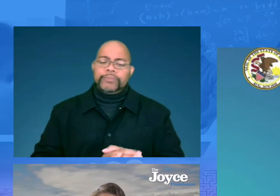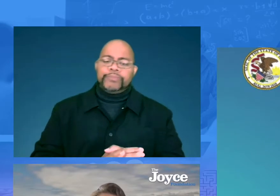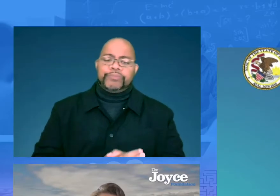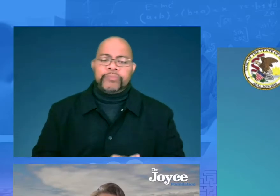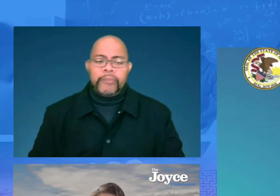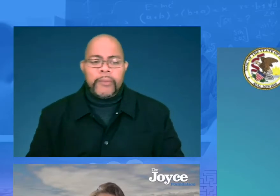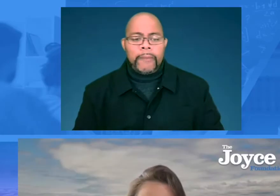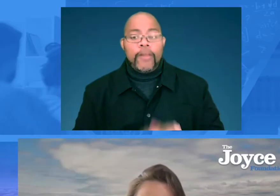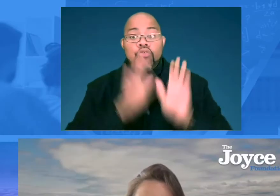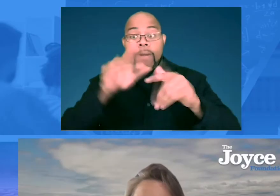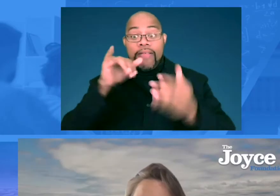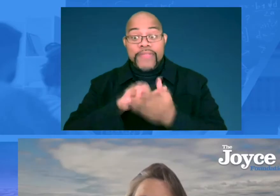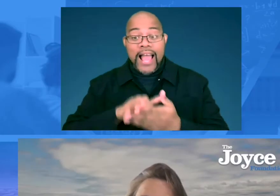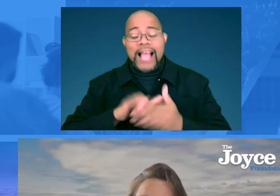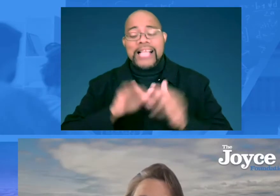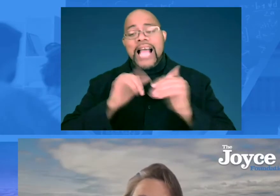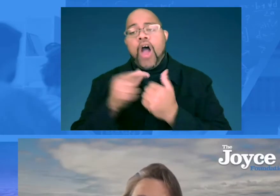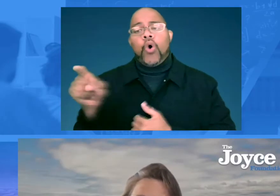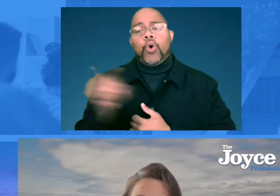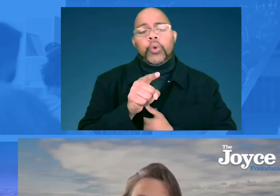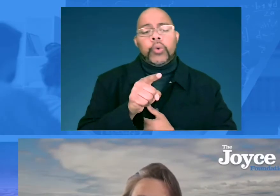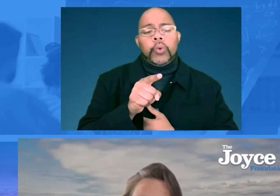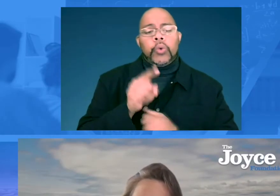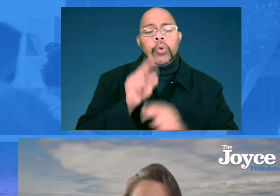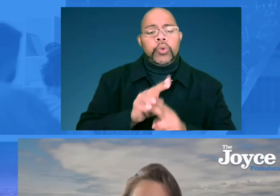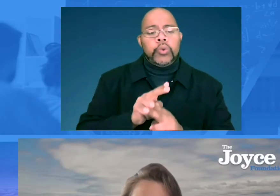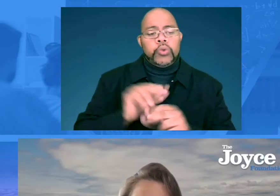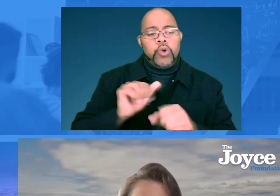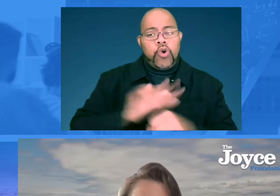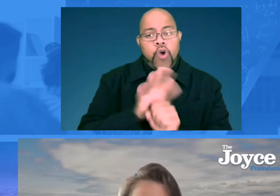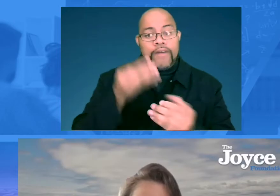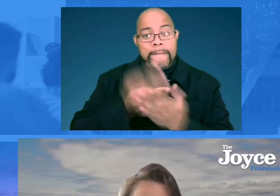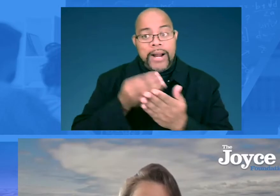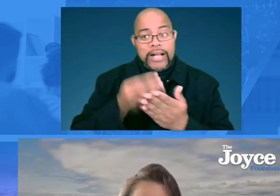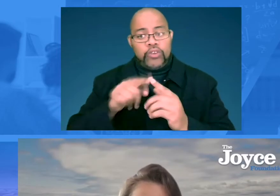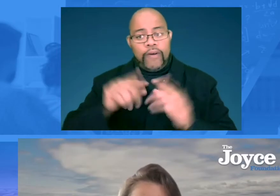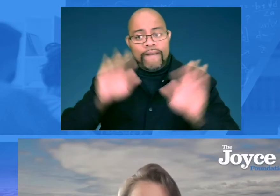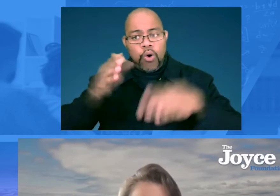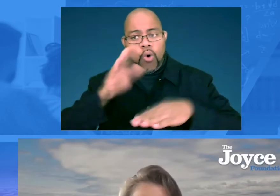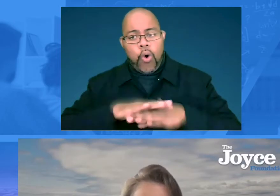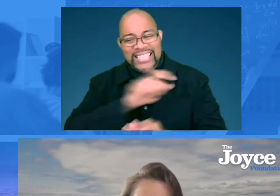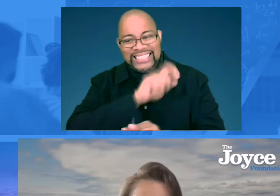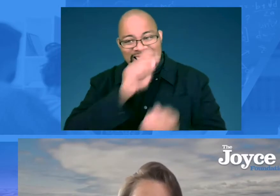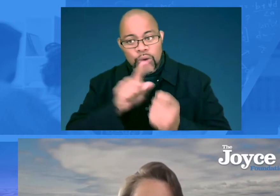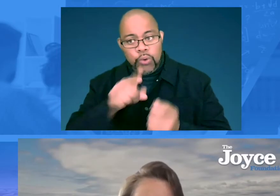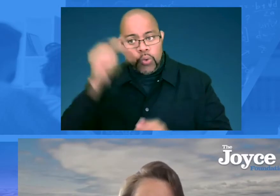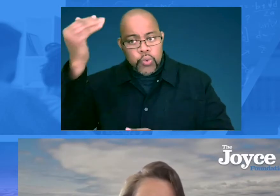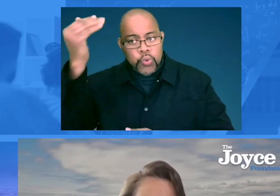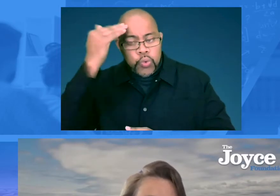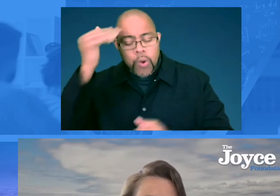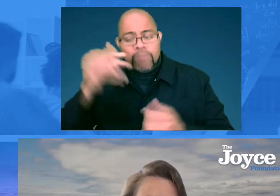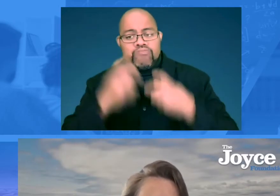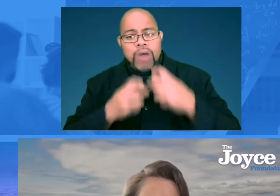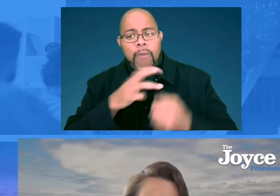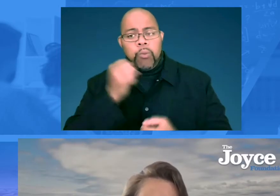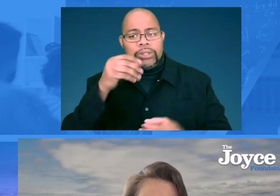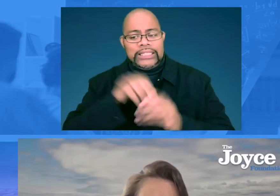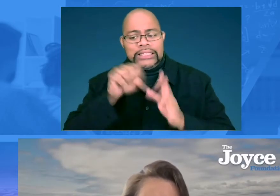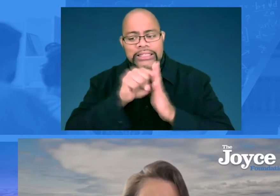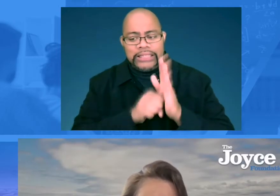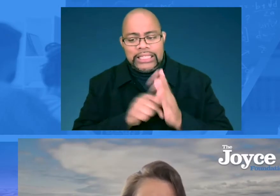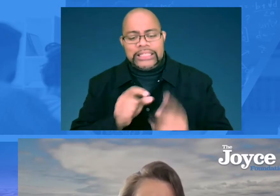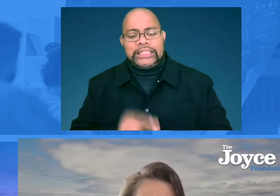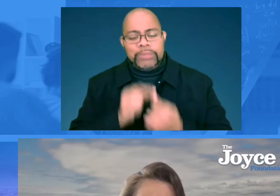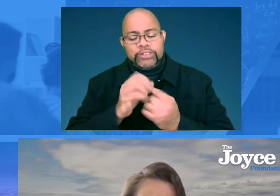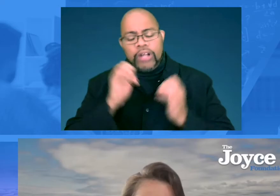grow. What's so great about that is the way that you just used the COVID recovery funds to focus on exactly where you knew the